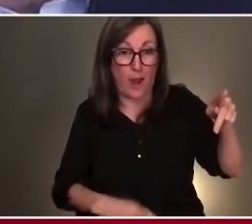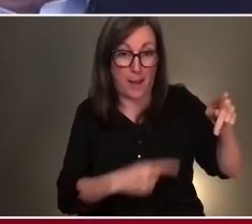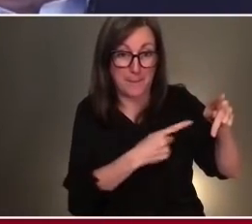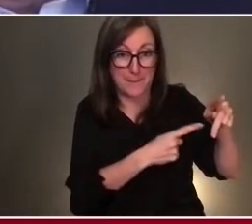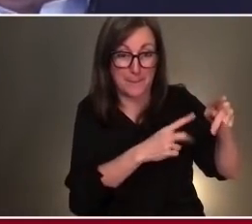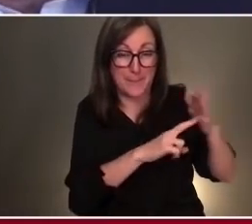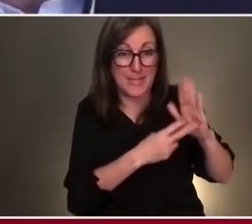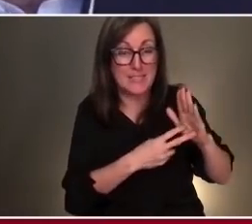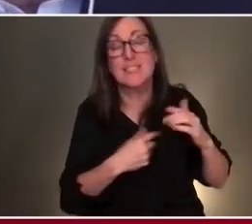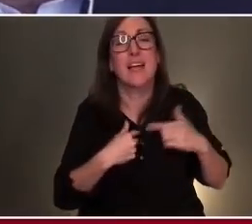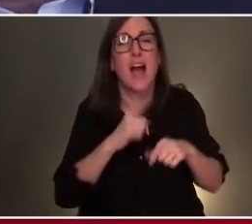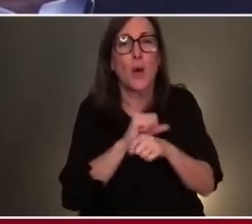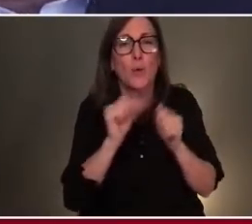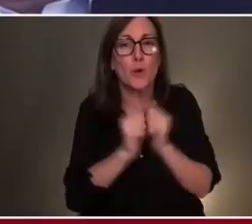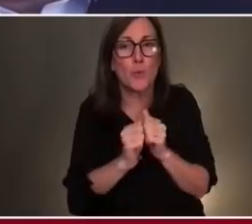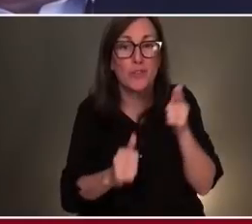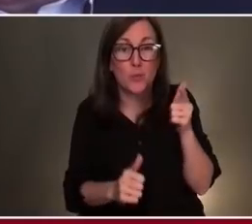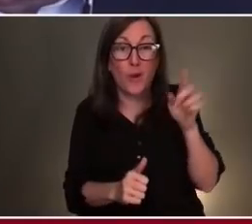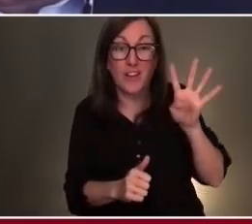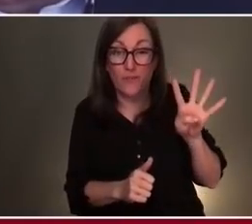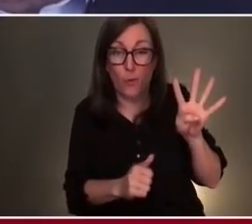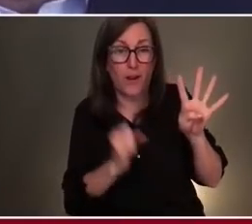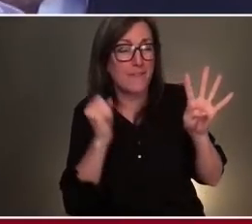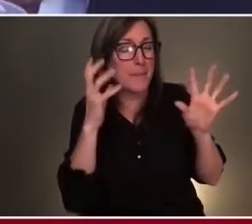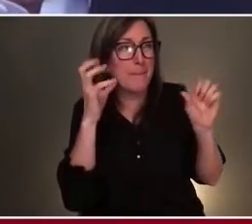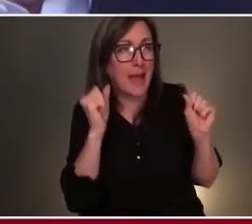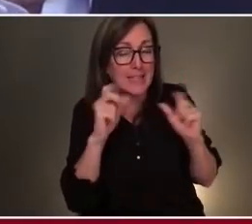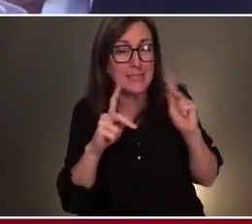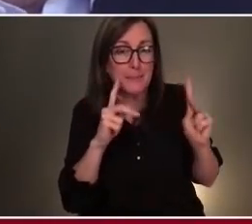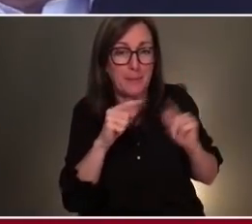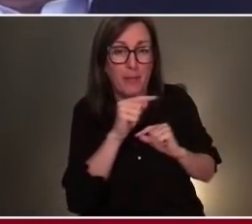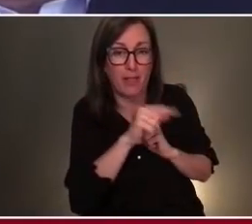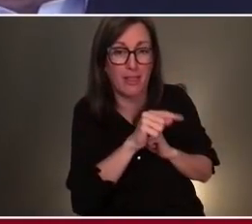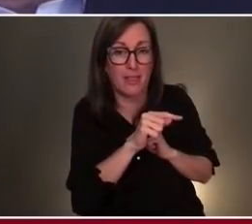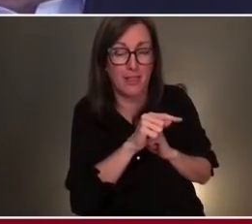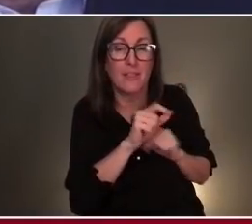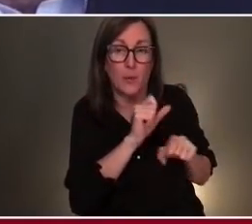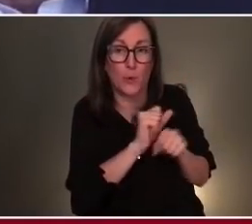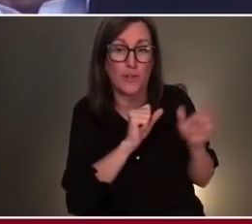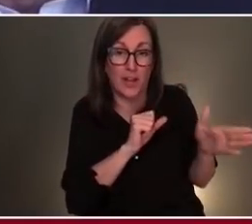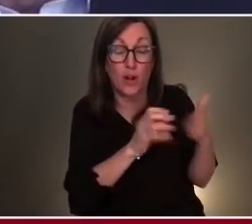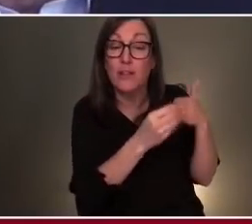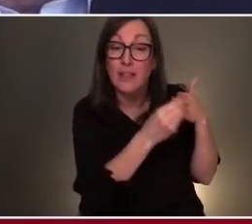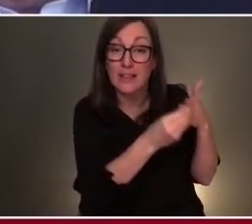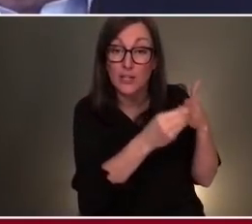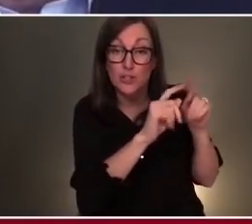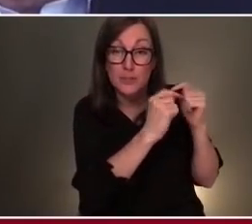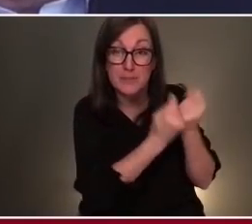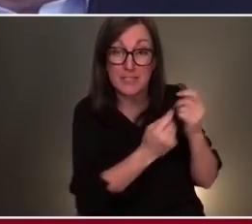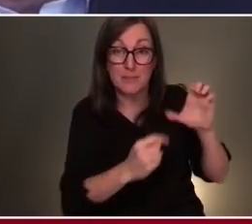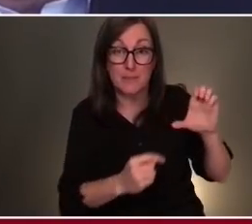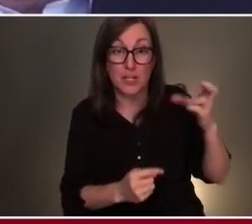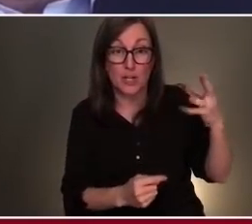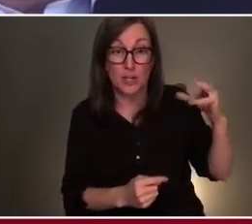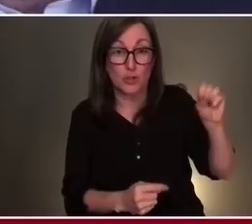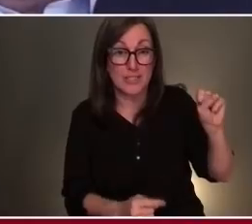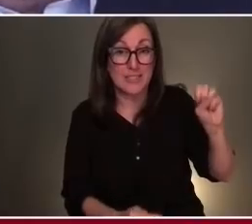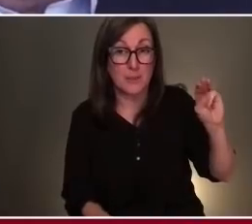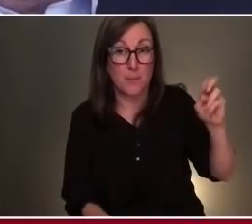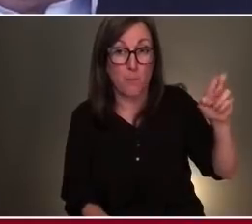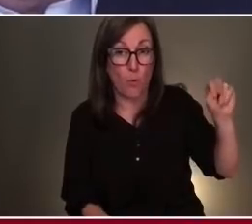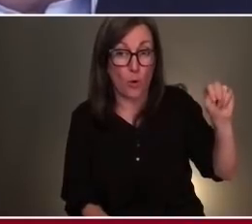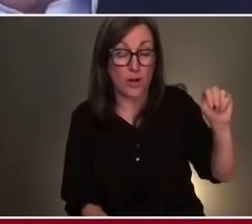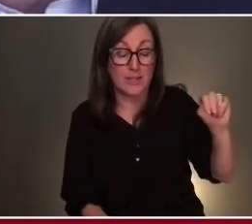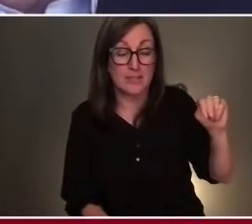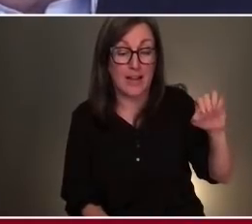people who have been at CIDRAP for many, many years. The leadership team of Chris Moore and Jill DeBoer and I have been together now